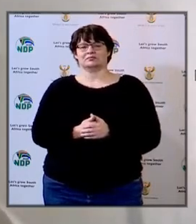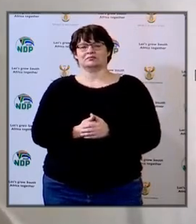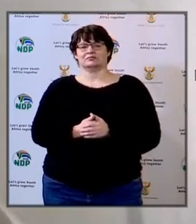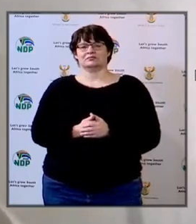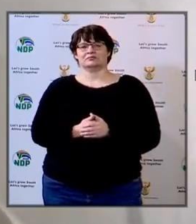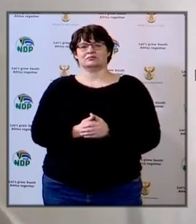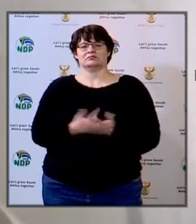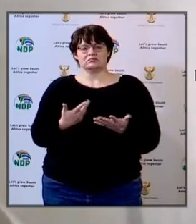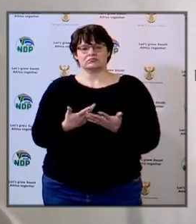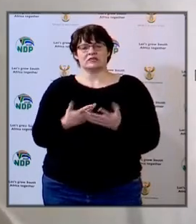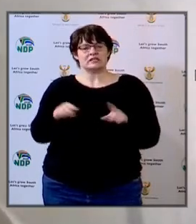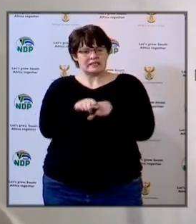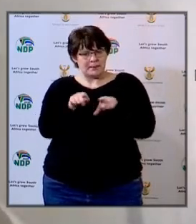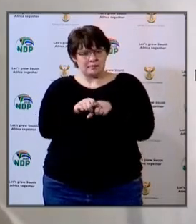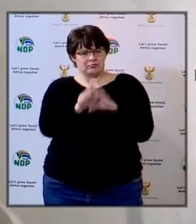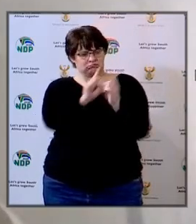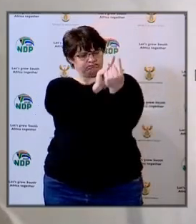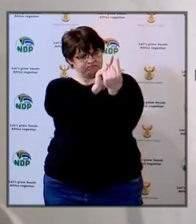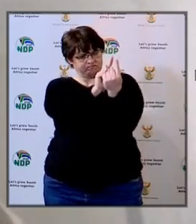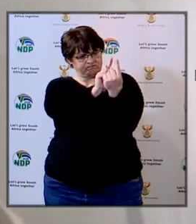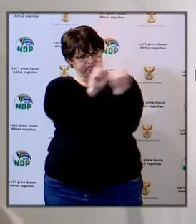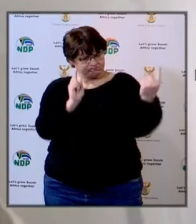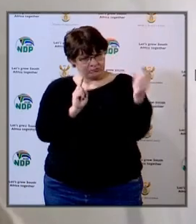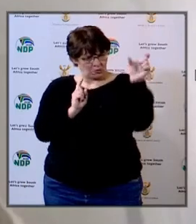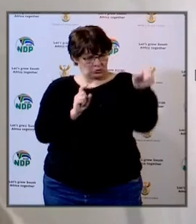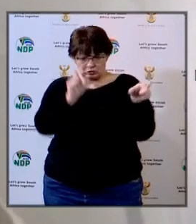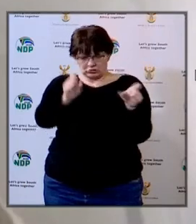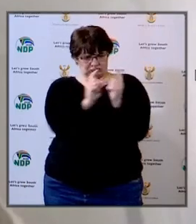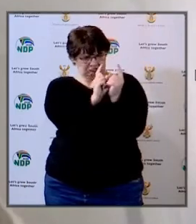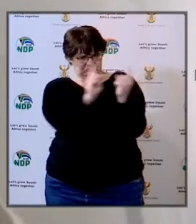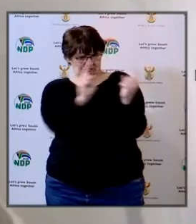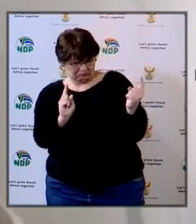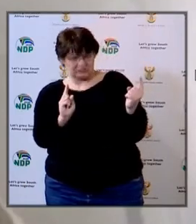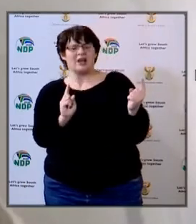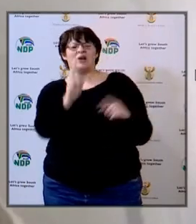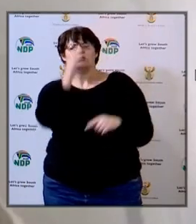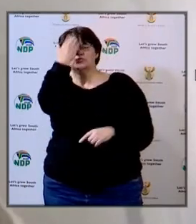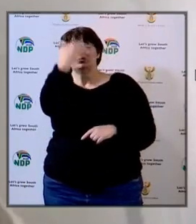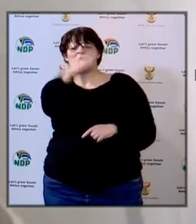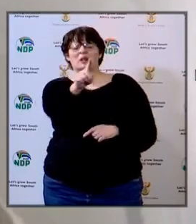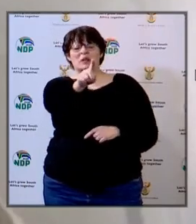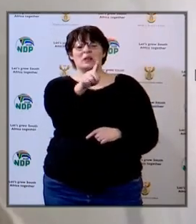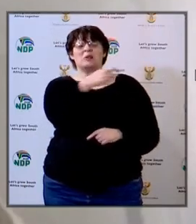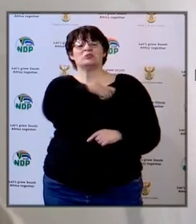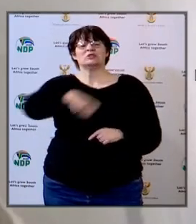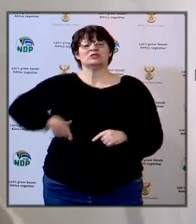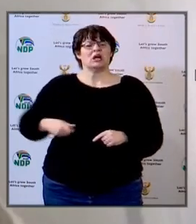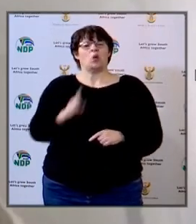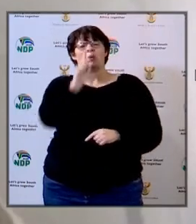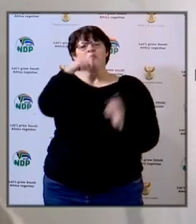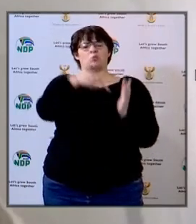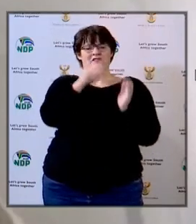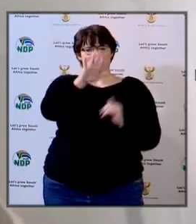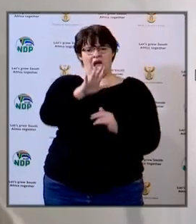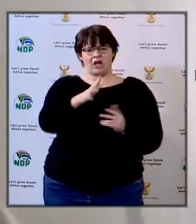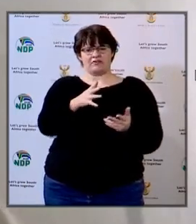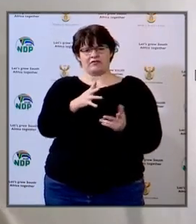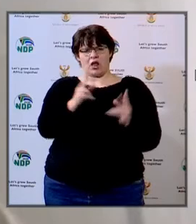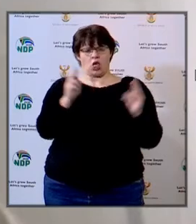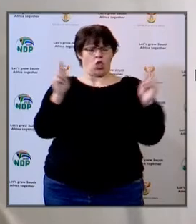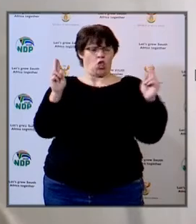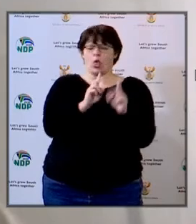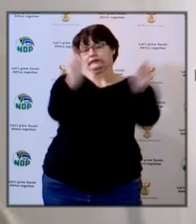also addressed issues of social distancing you know that this 1.5 the president said is non-negotiable